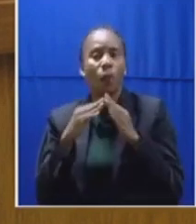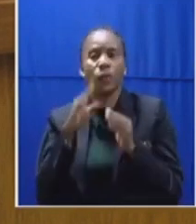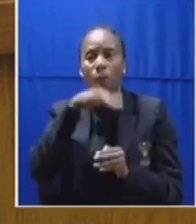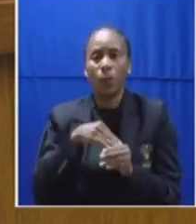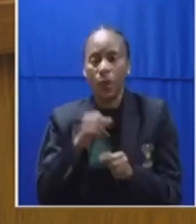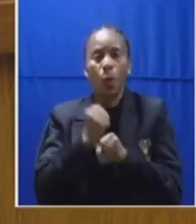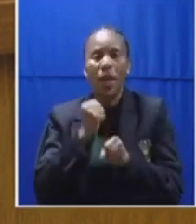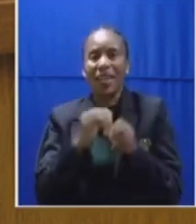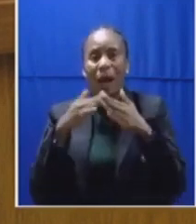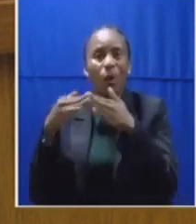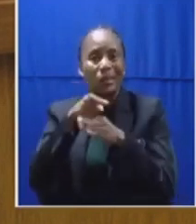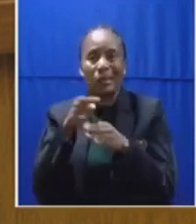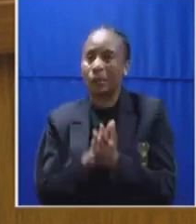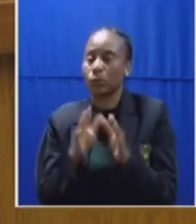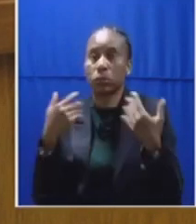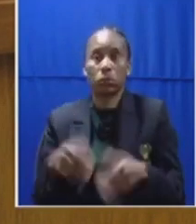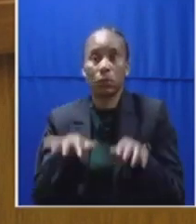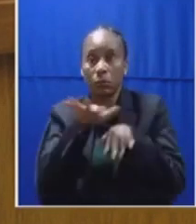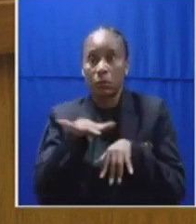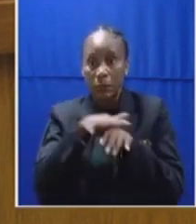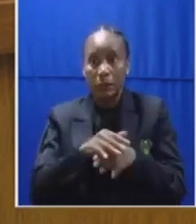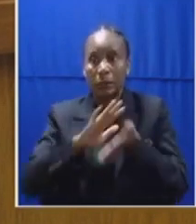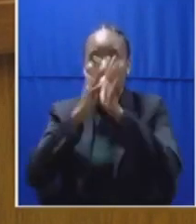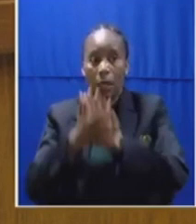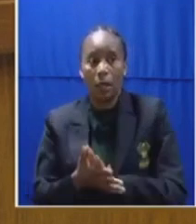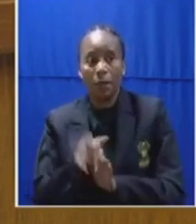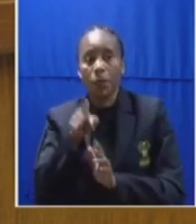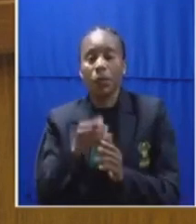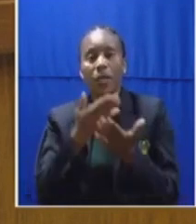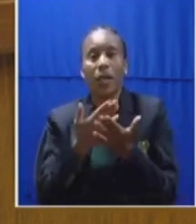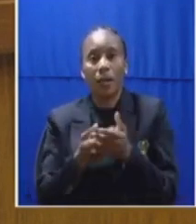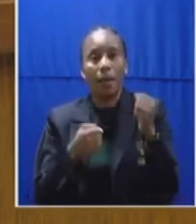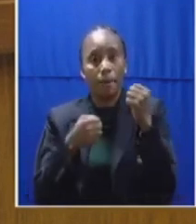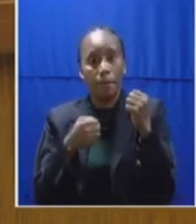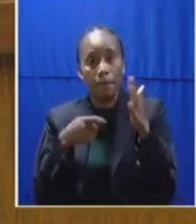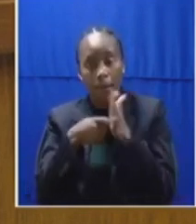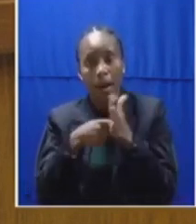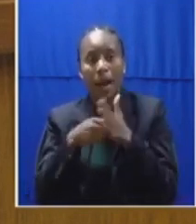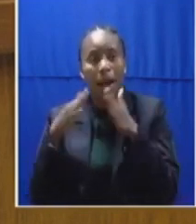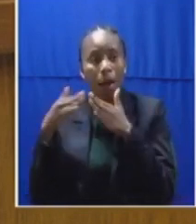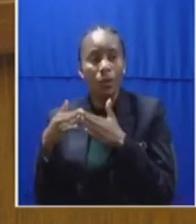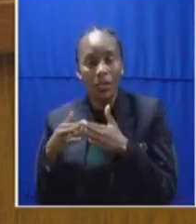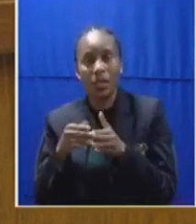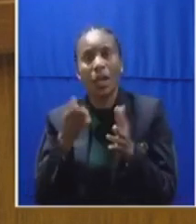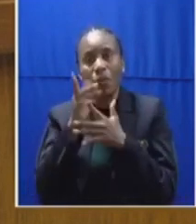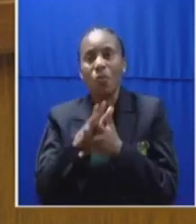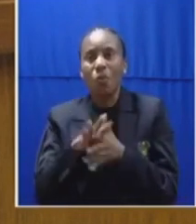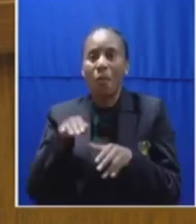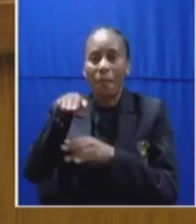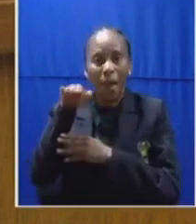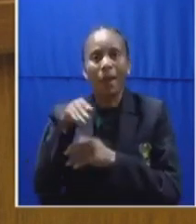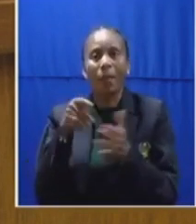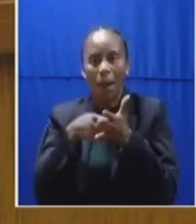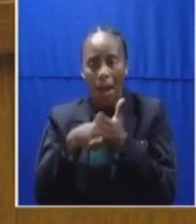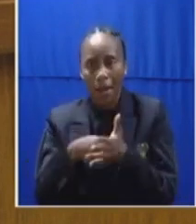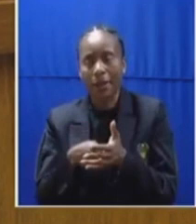insignificant it's shocking. Those who can afford to buy houses through mainstream banking institutions such as F&B, Absa and Net